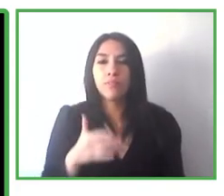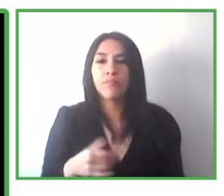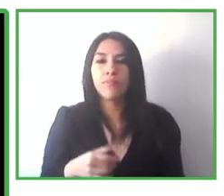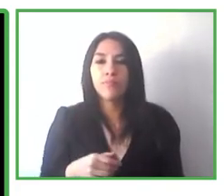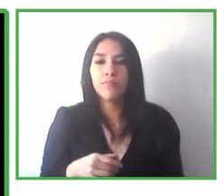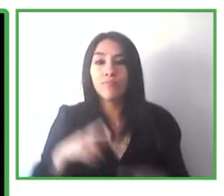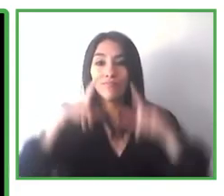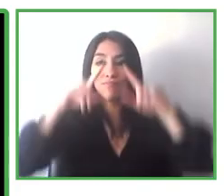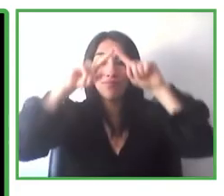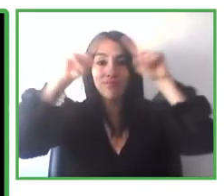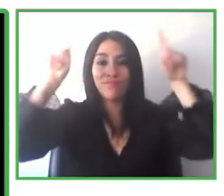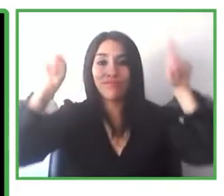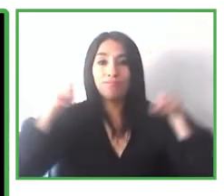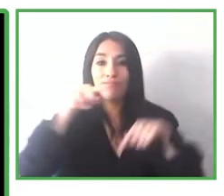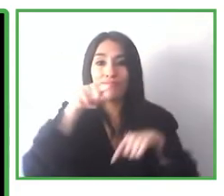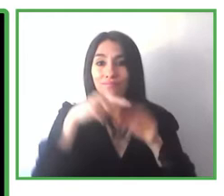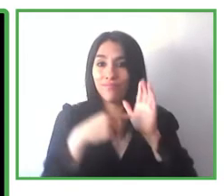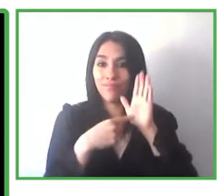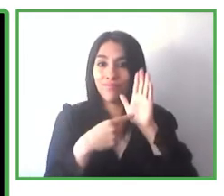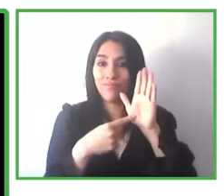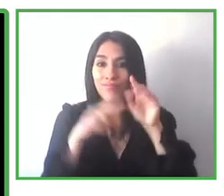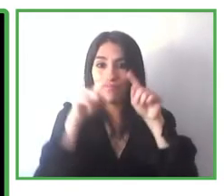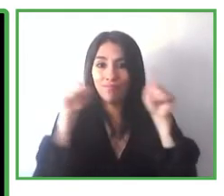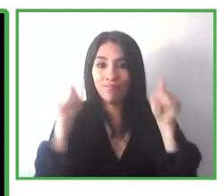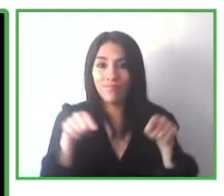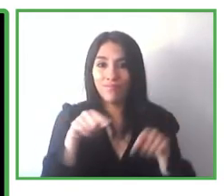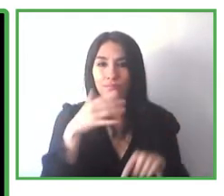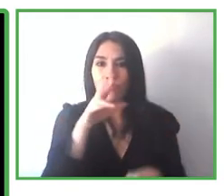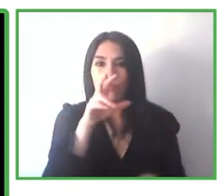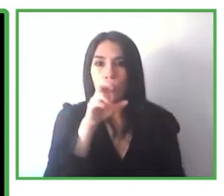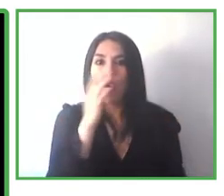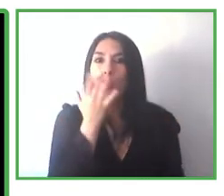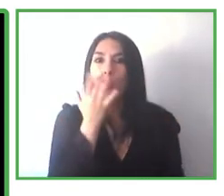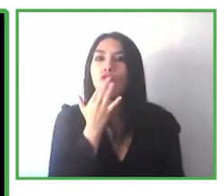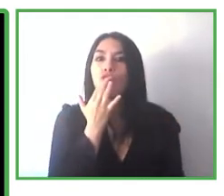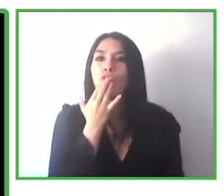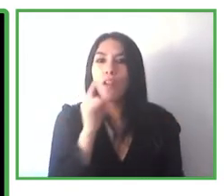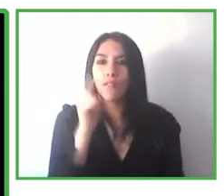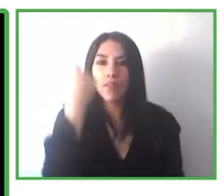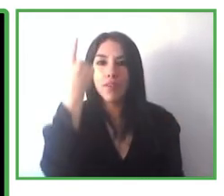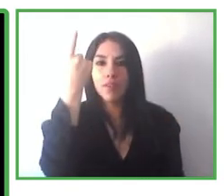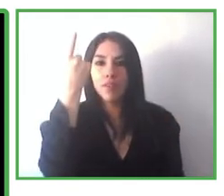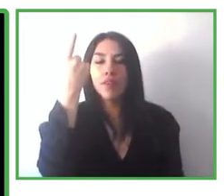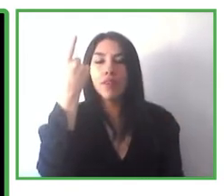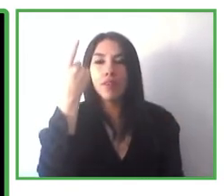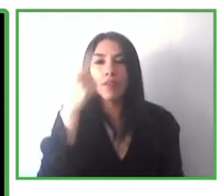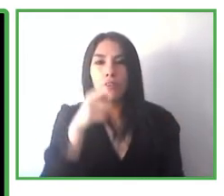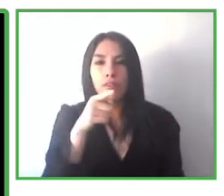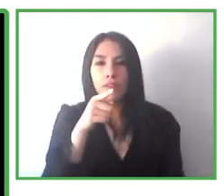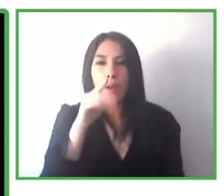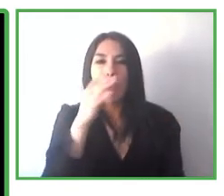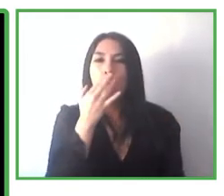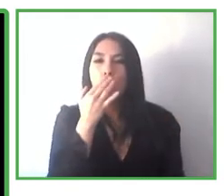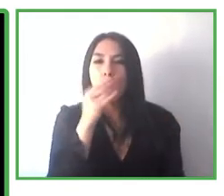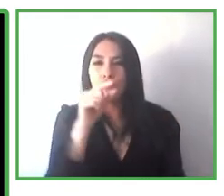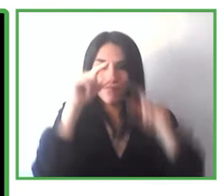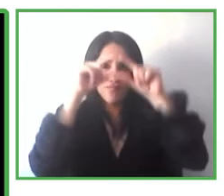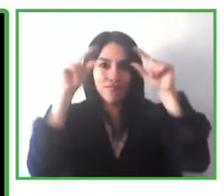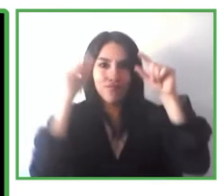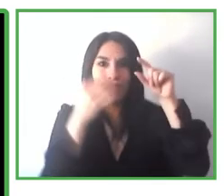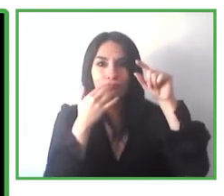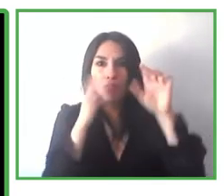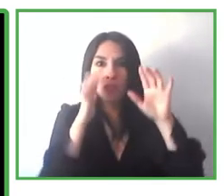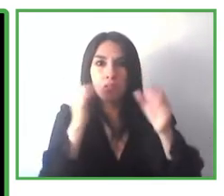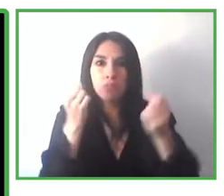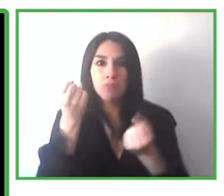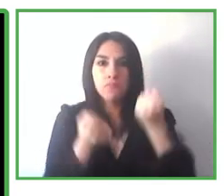right there and look at there, the, the prime minister was there. He was driving the train, the